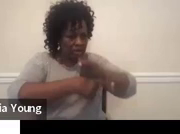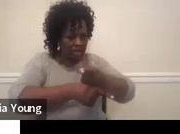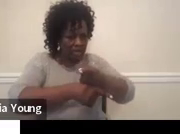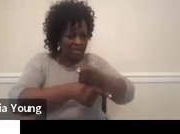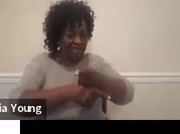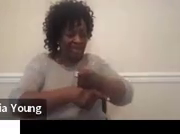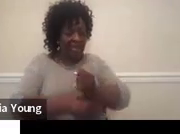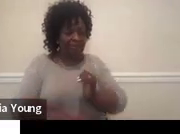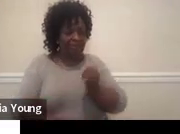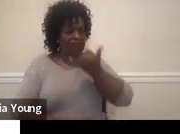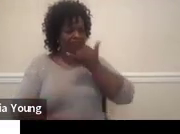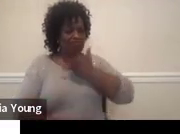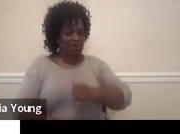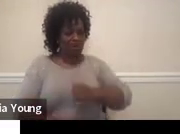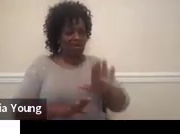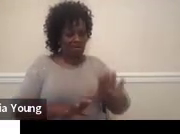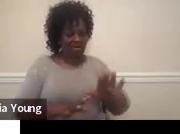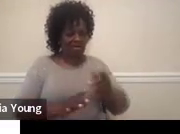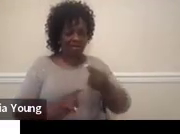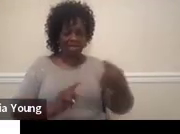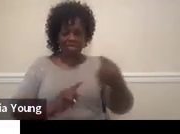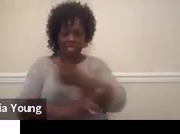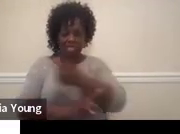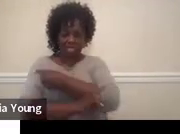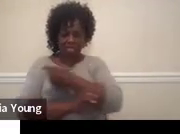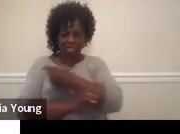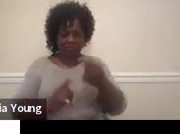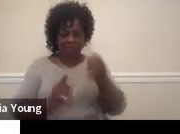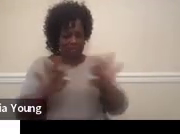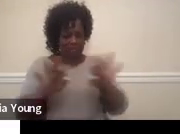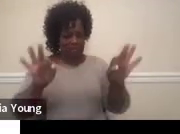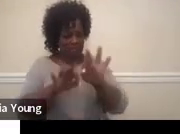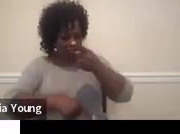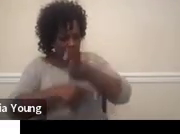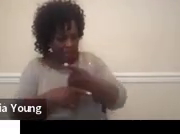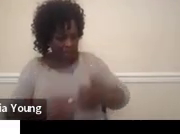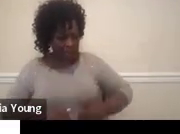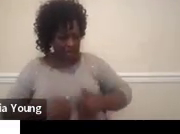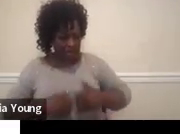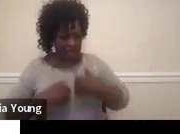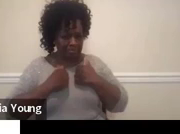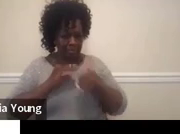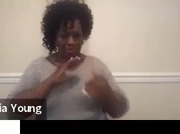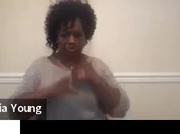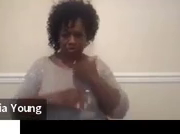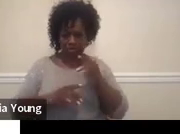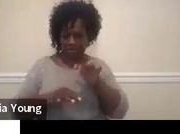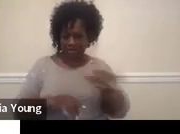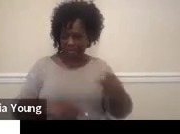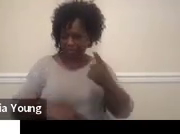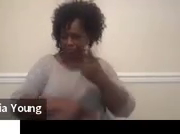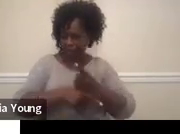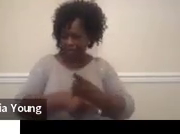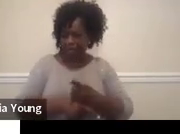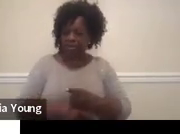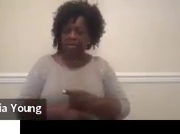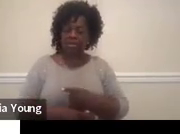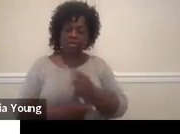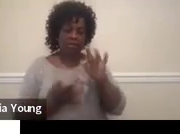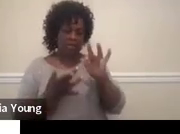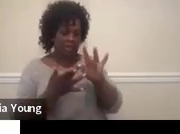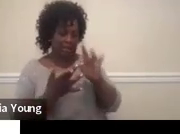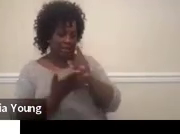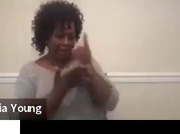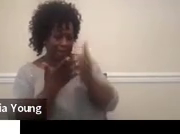to you is when you put that email in. So this is how you get a contact hour. Well, a contact